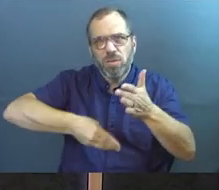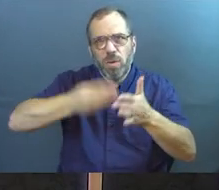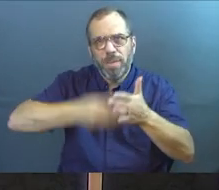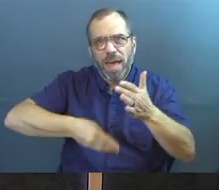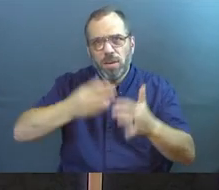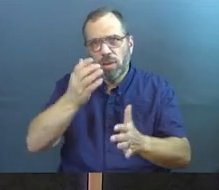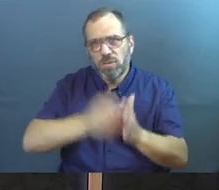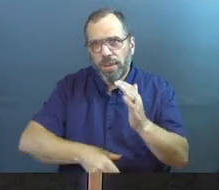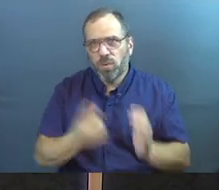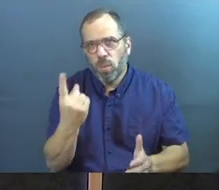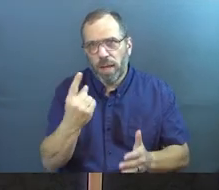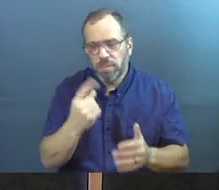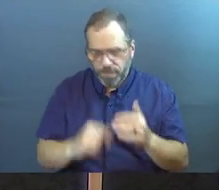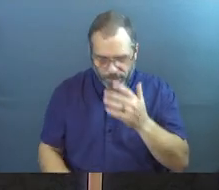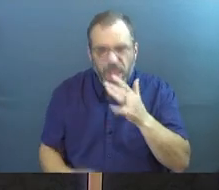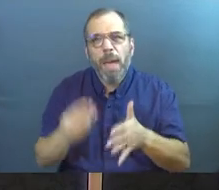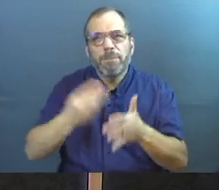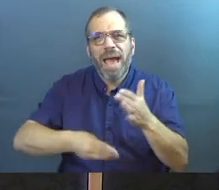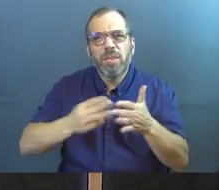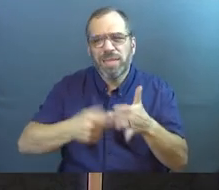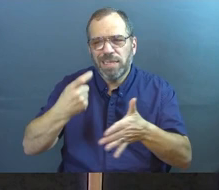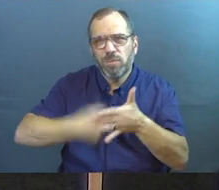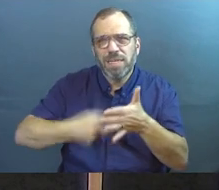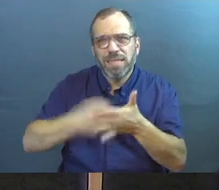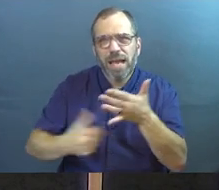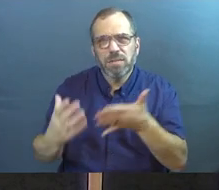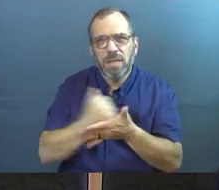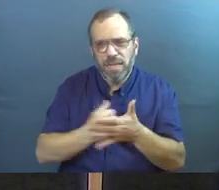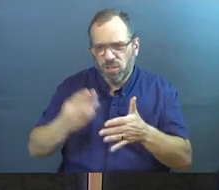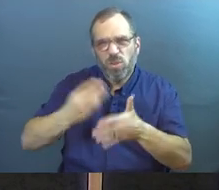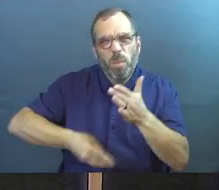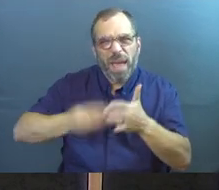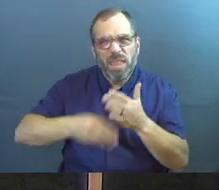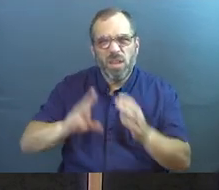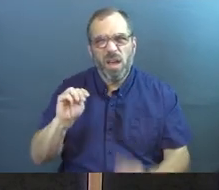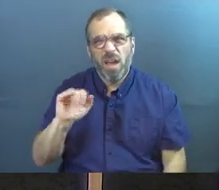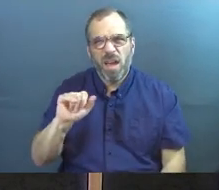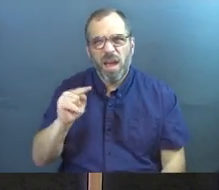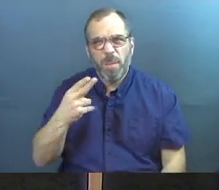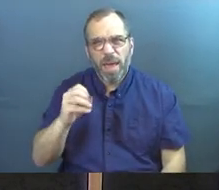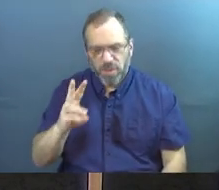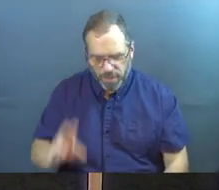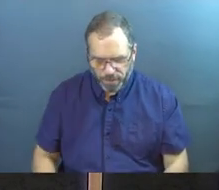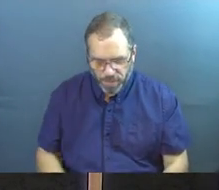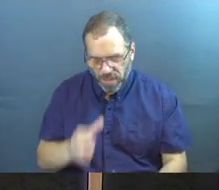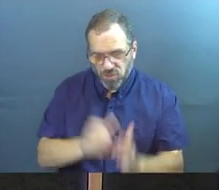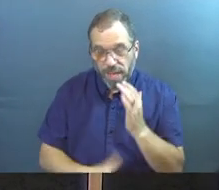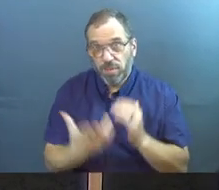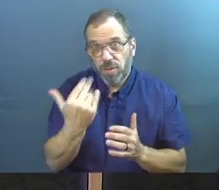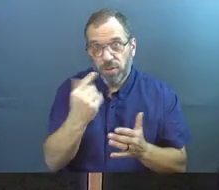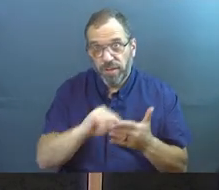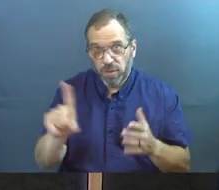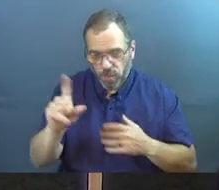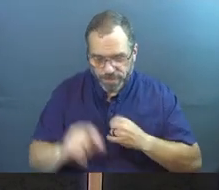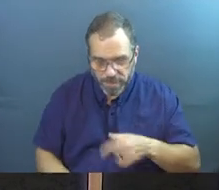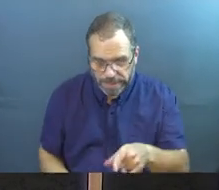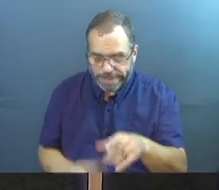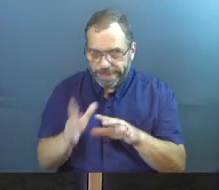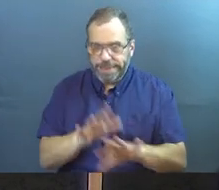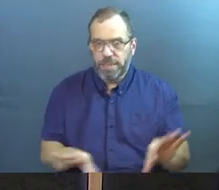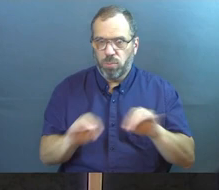one in this parable series. We're probably going to do six of these or so. And this one is very important today that we're going to read because